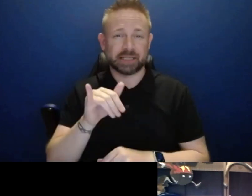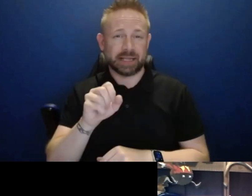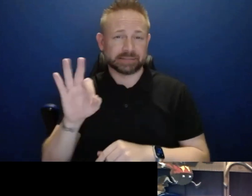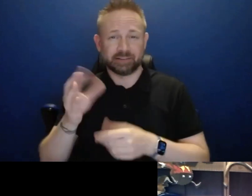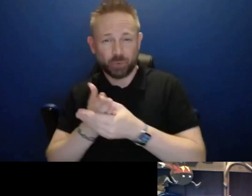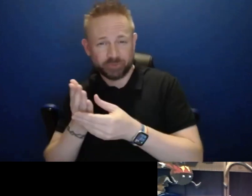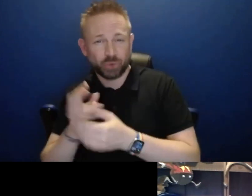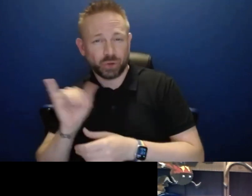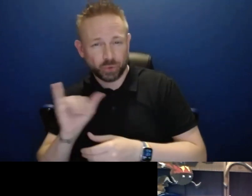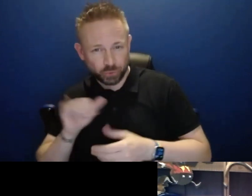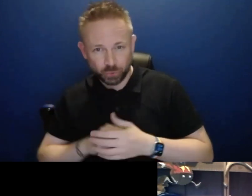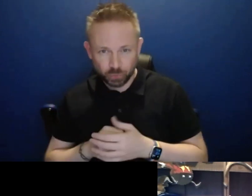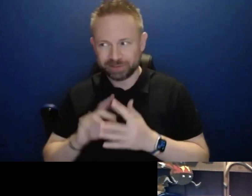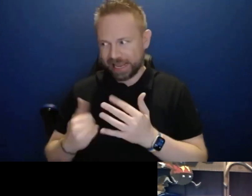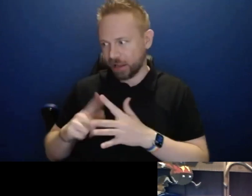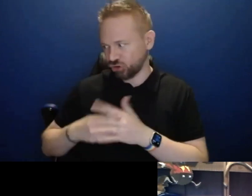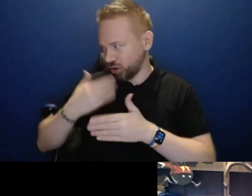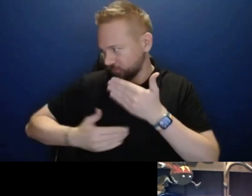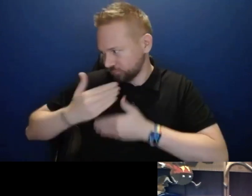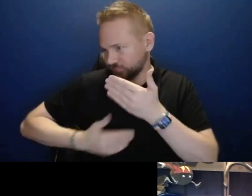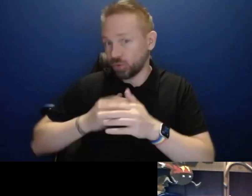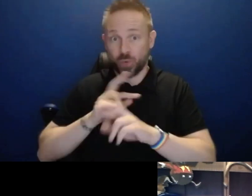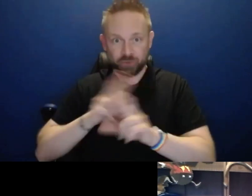I think, in the works of that right now as we speak.